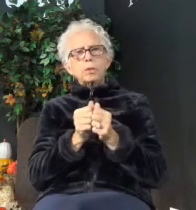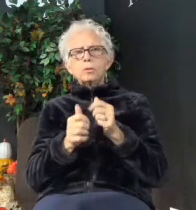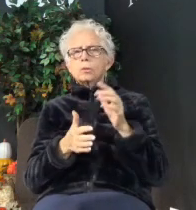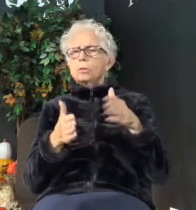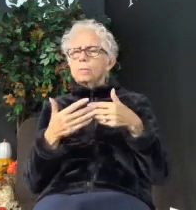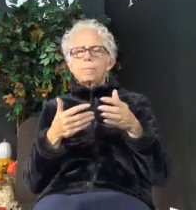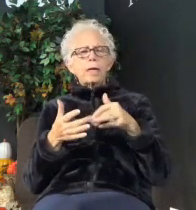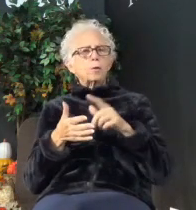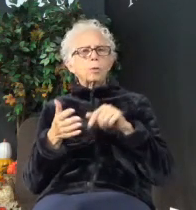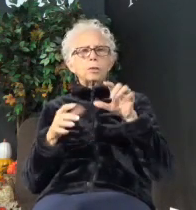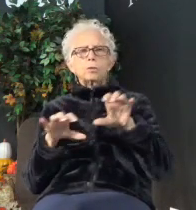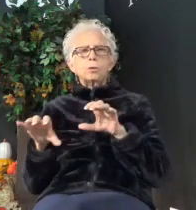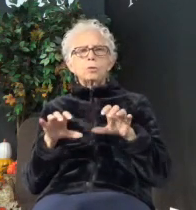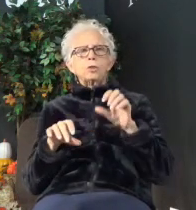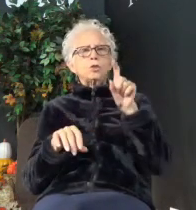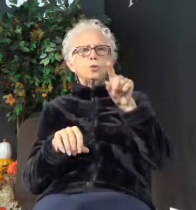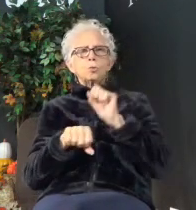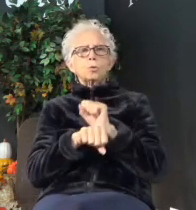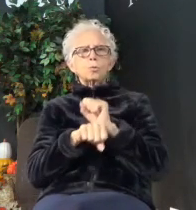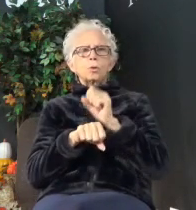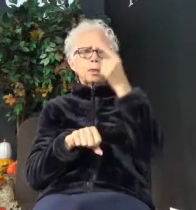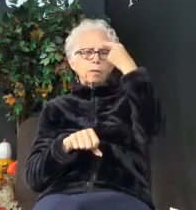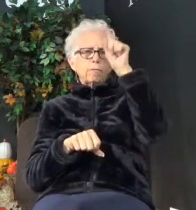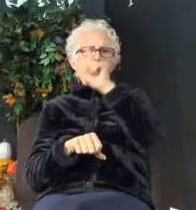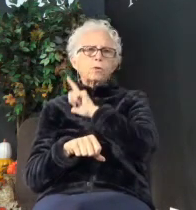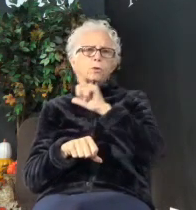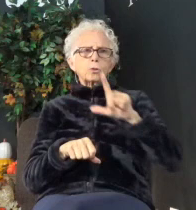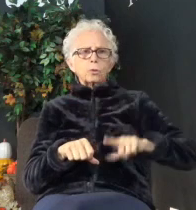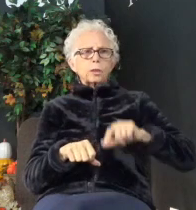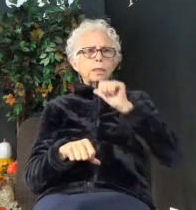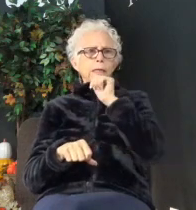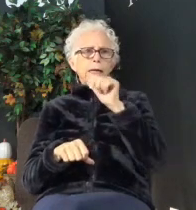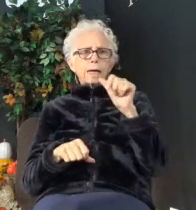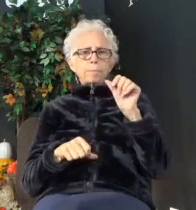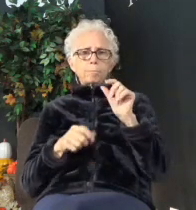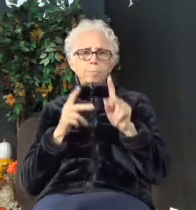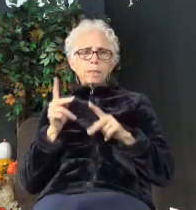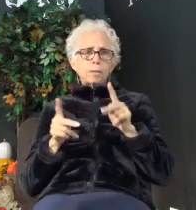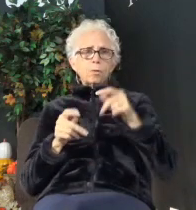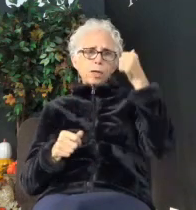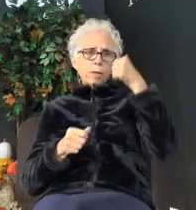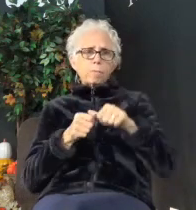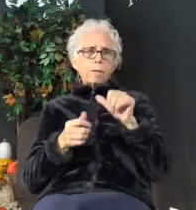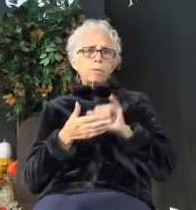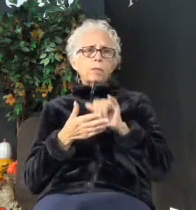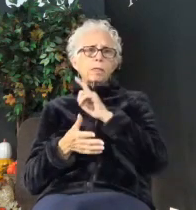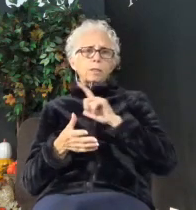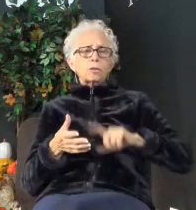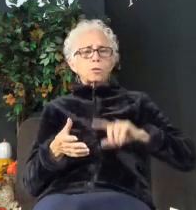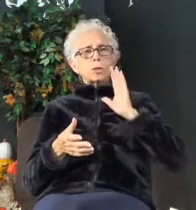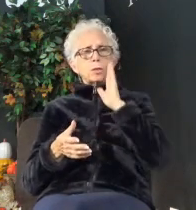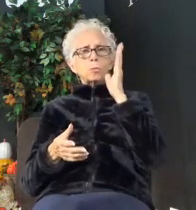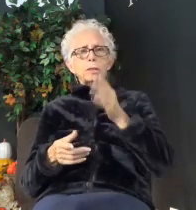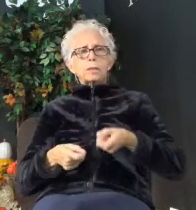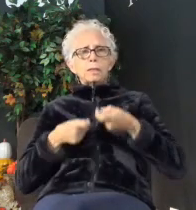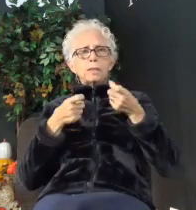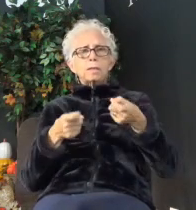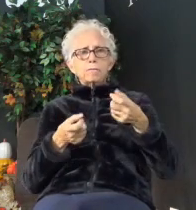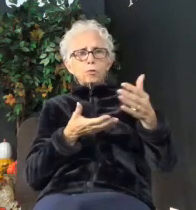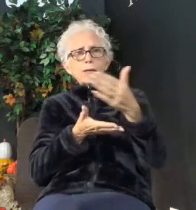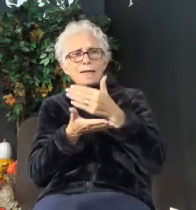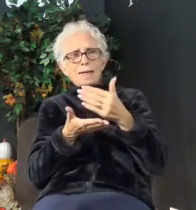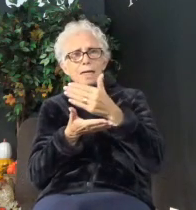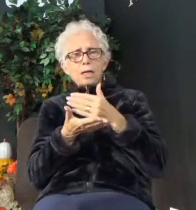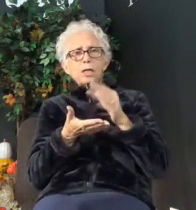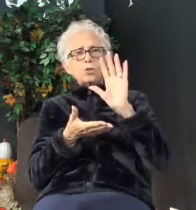as though you were working for the Lord rather than for people. Remember that the Lord will give you an inheritance as